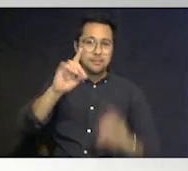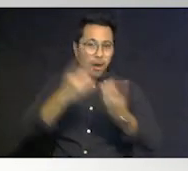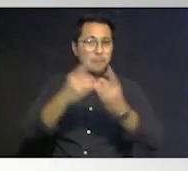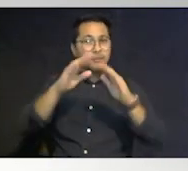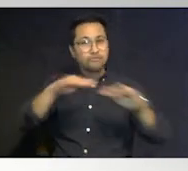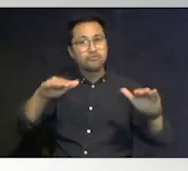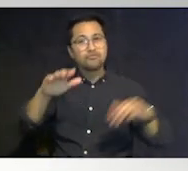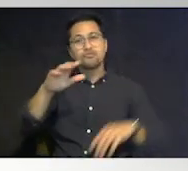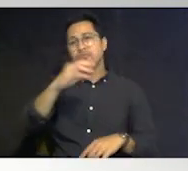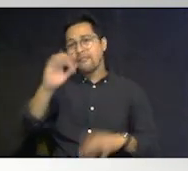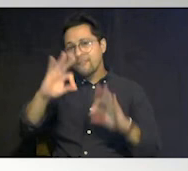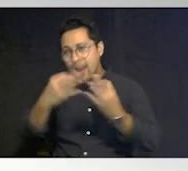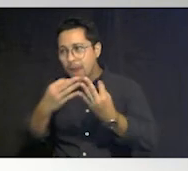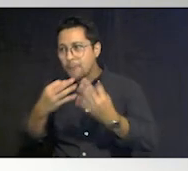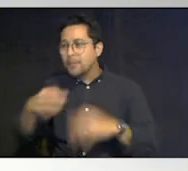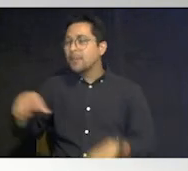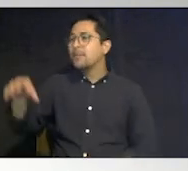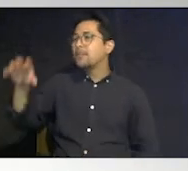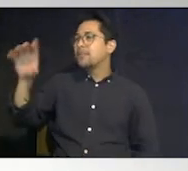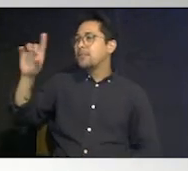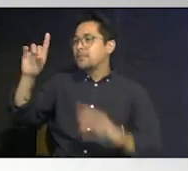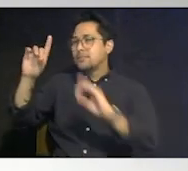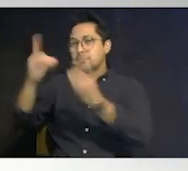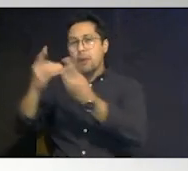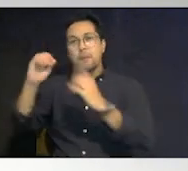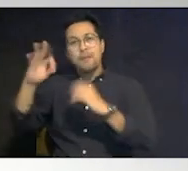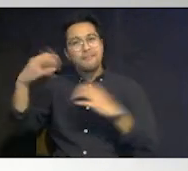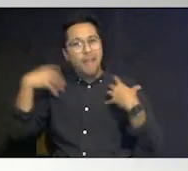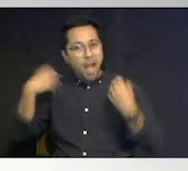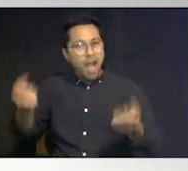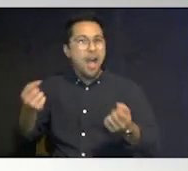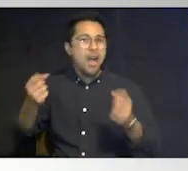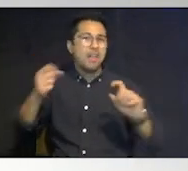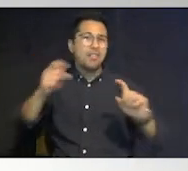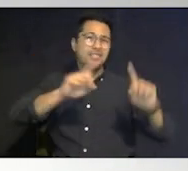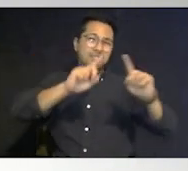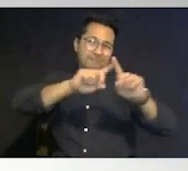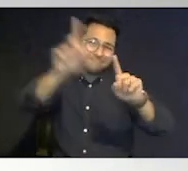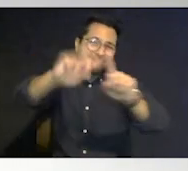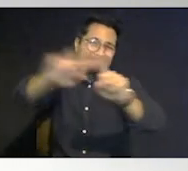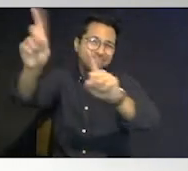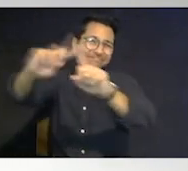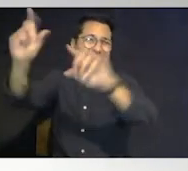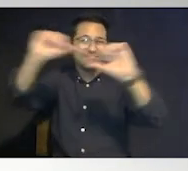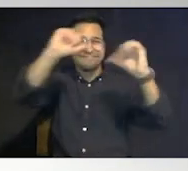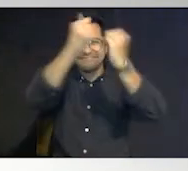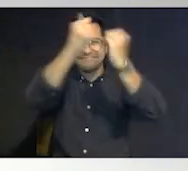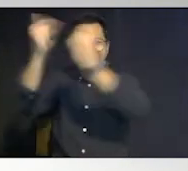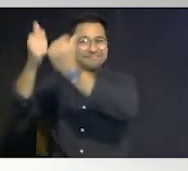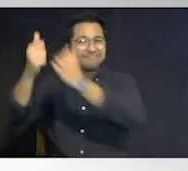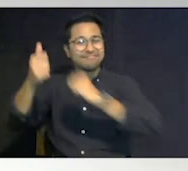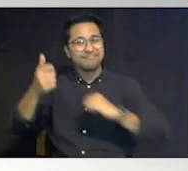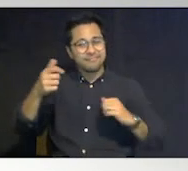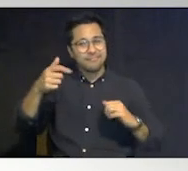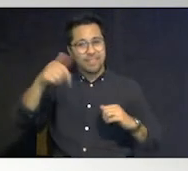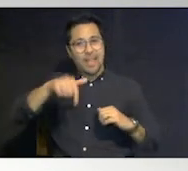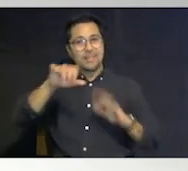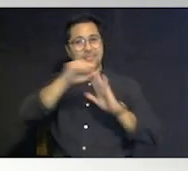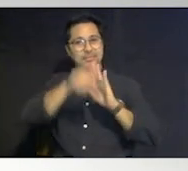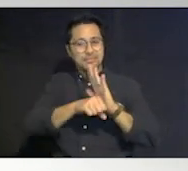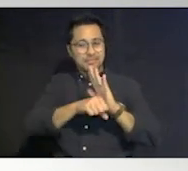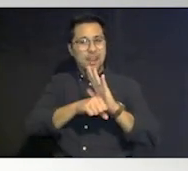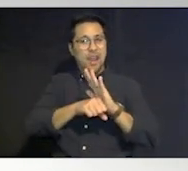department of health and the division of emergency management it's all the different agencies that are at the at the state emergency operations center